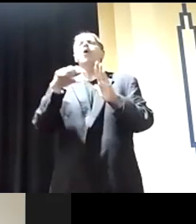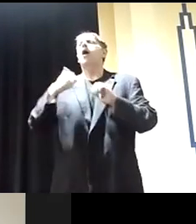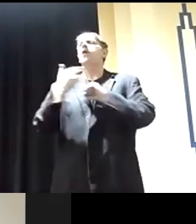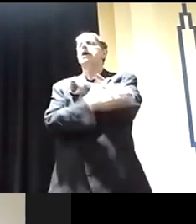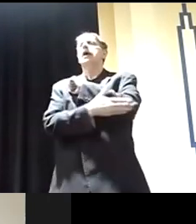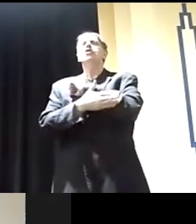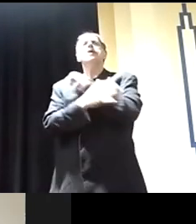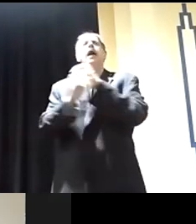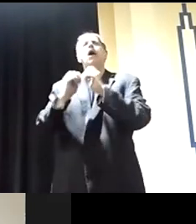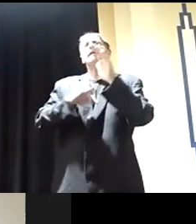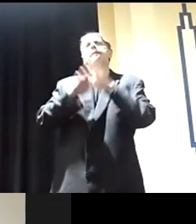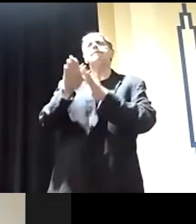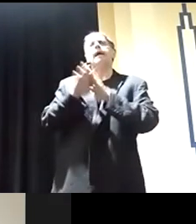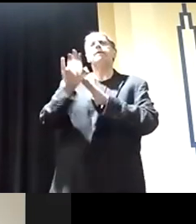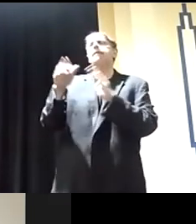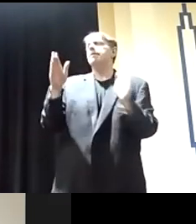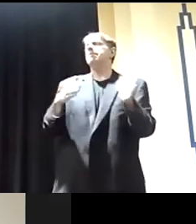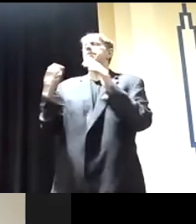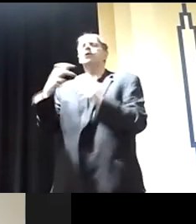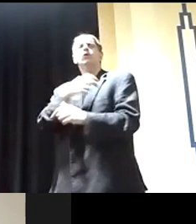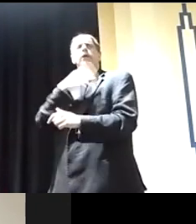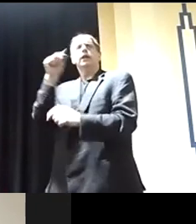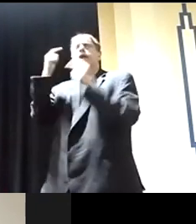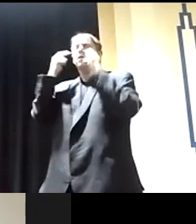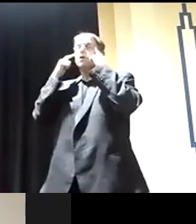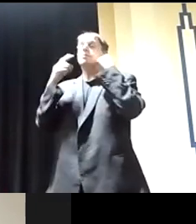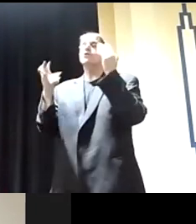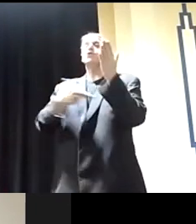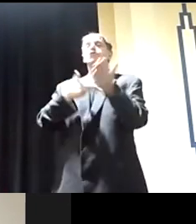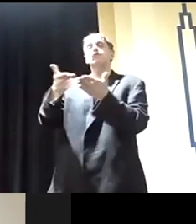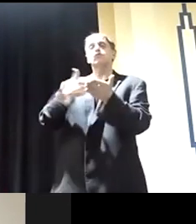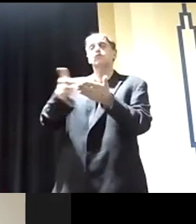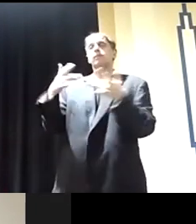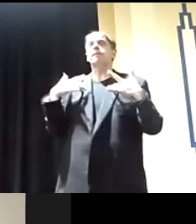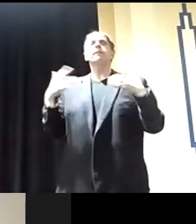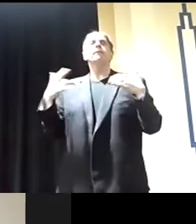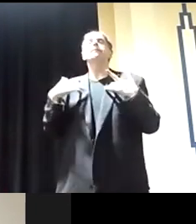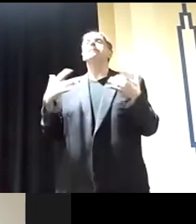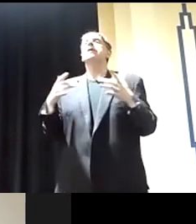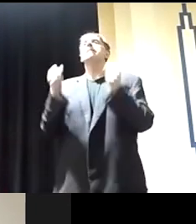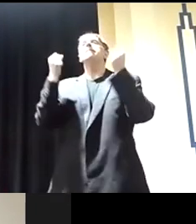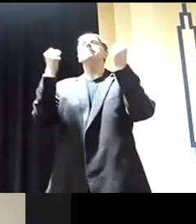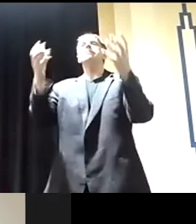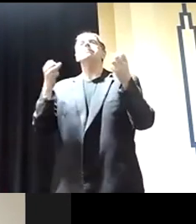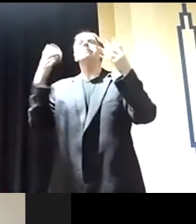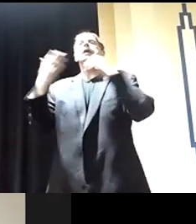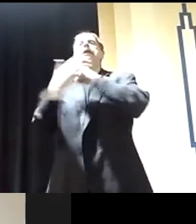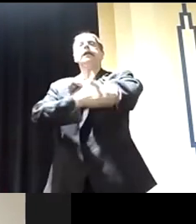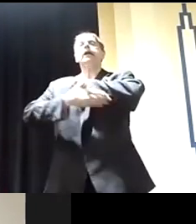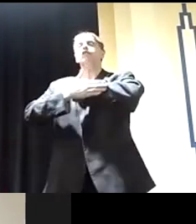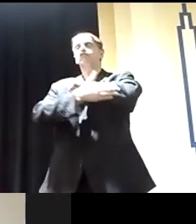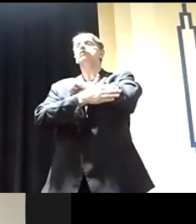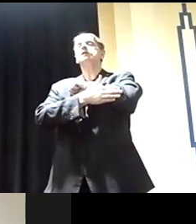develop it. Lieutenant Governor. The truth of the matter is that, uh, there are a lot of countries that, uh,